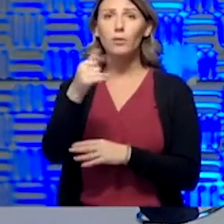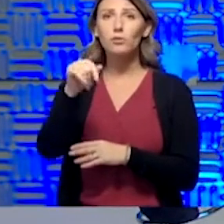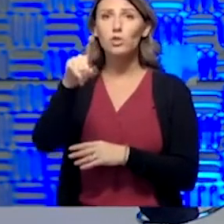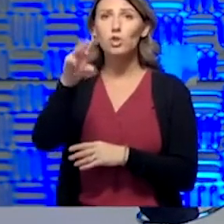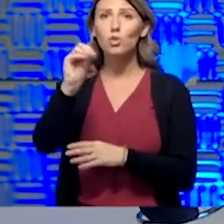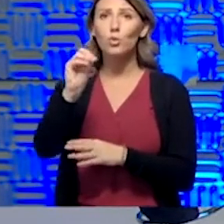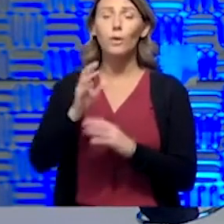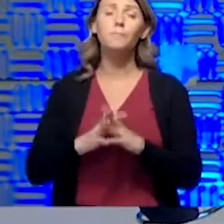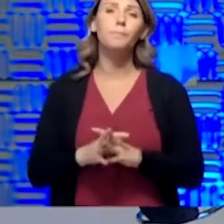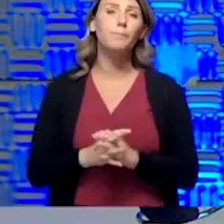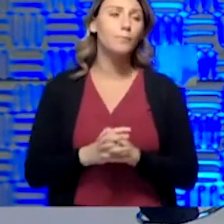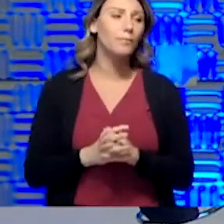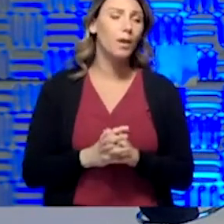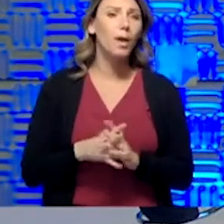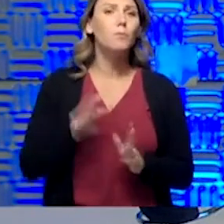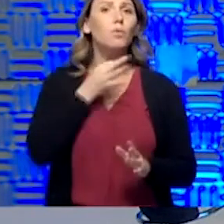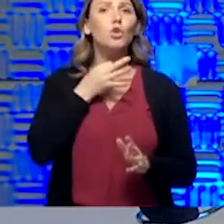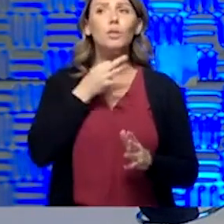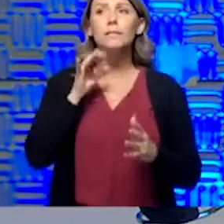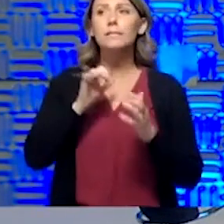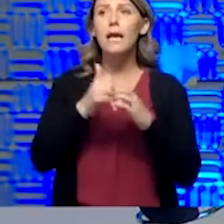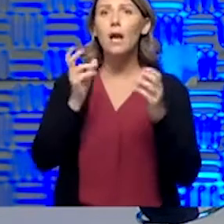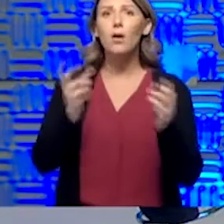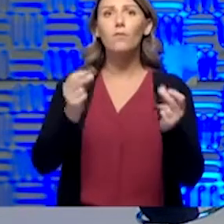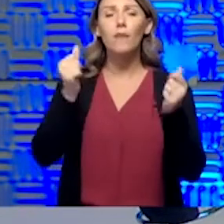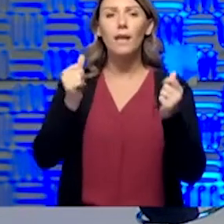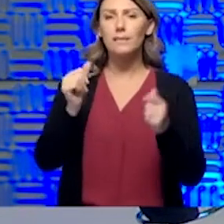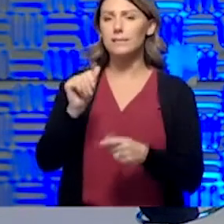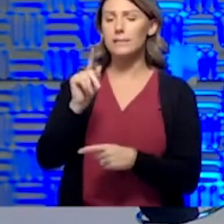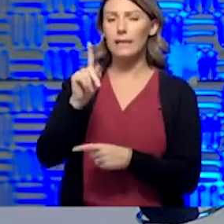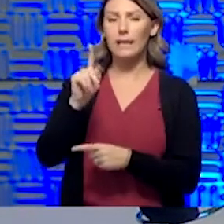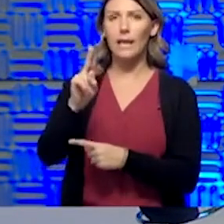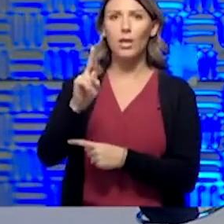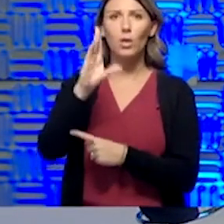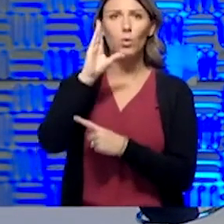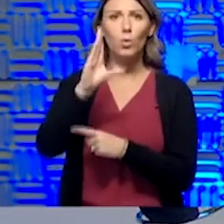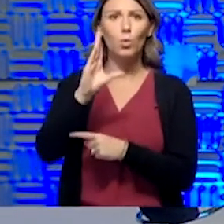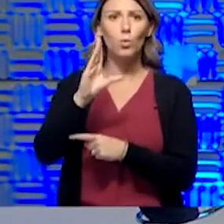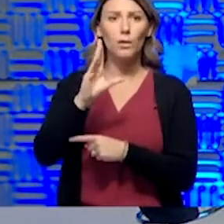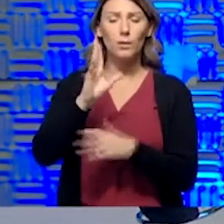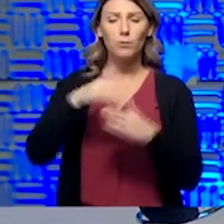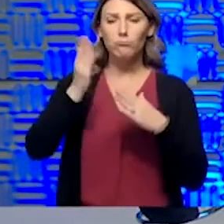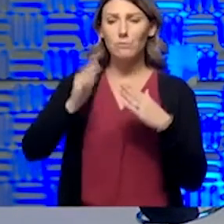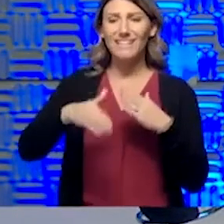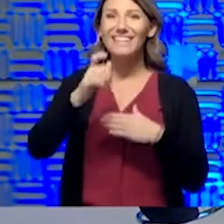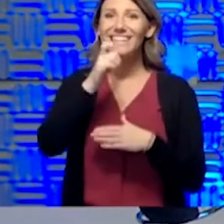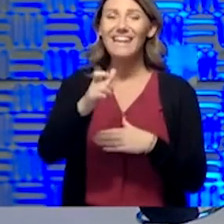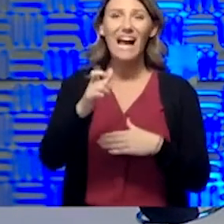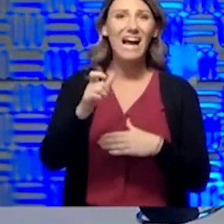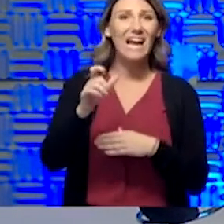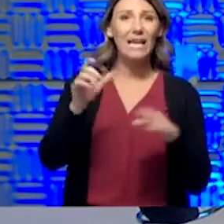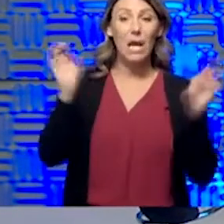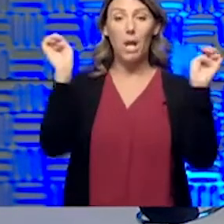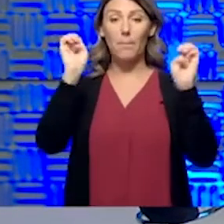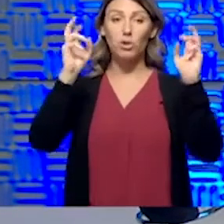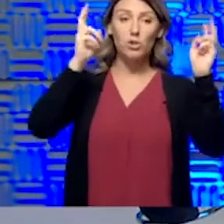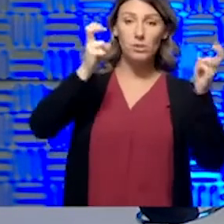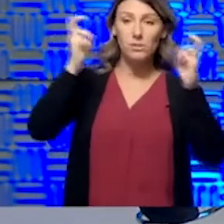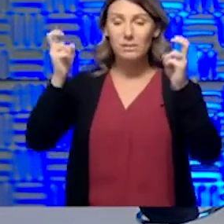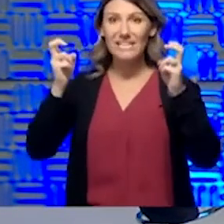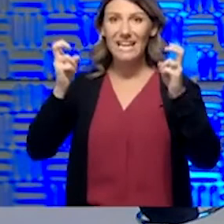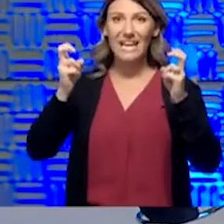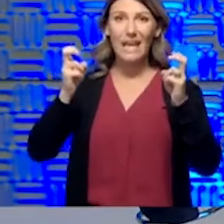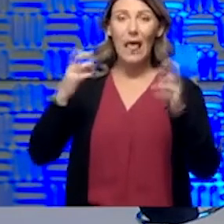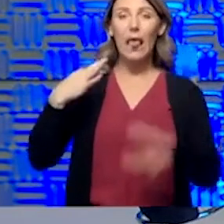how quickly KU will ramp up non-emergency, you know, quote-unquote elective